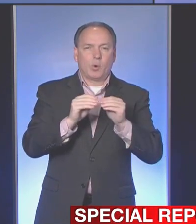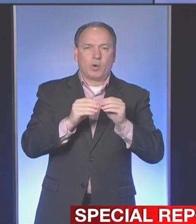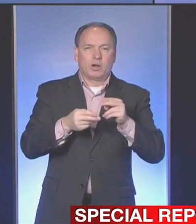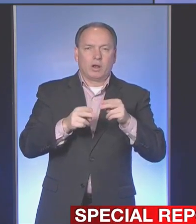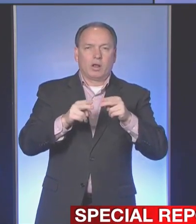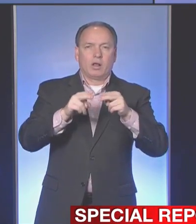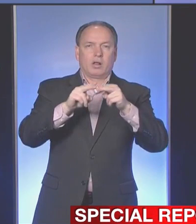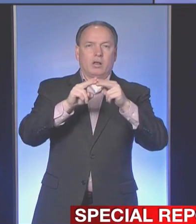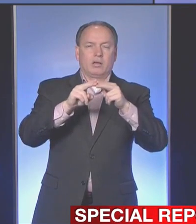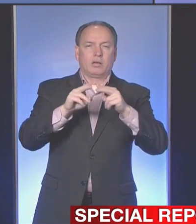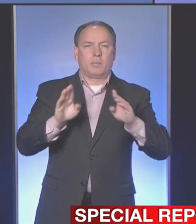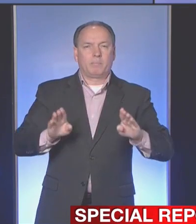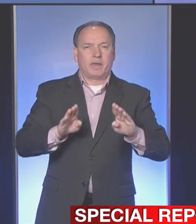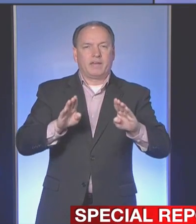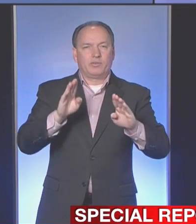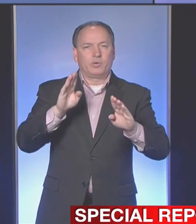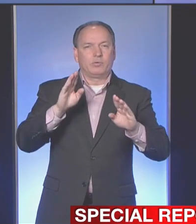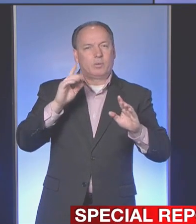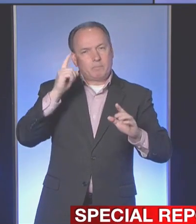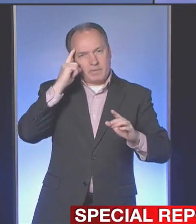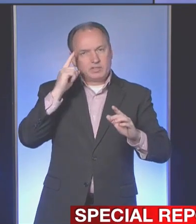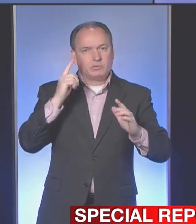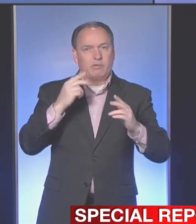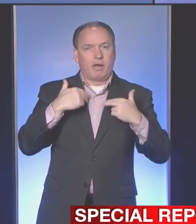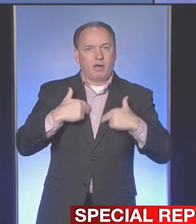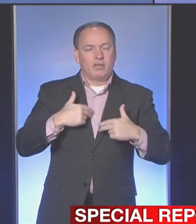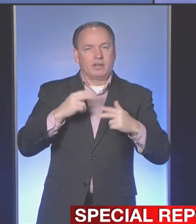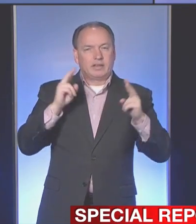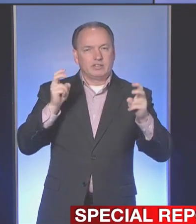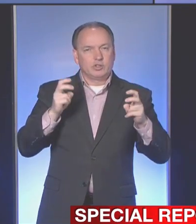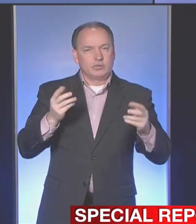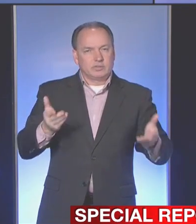behavioral health mental health issues at Mill Creek.